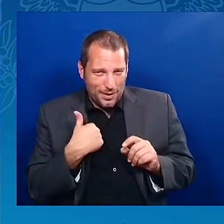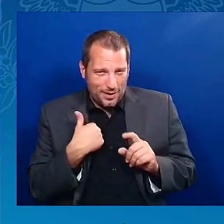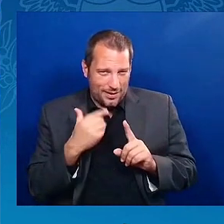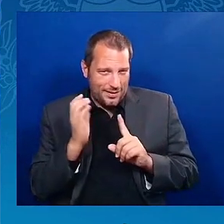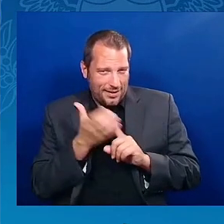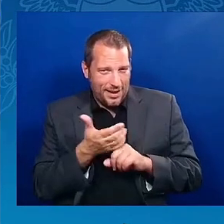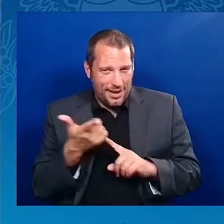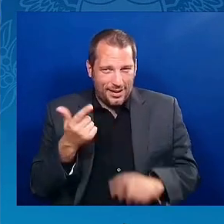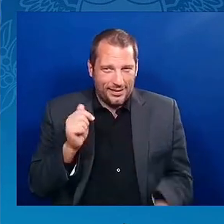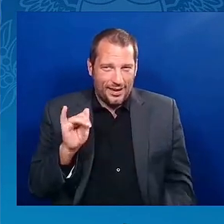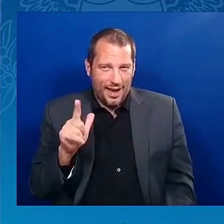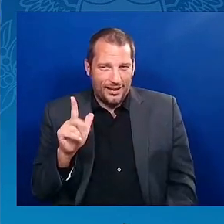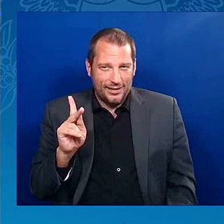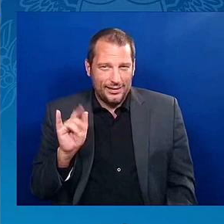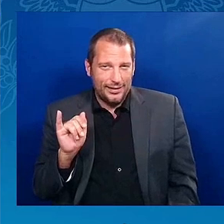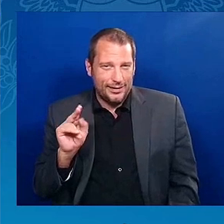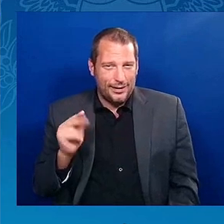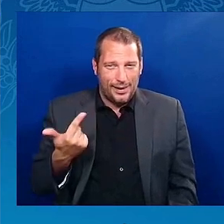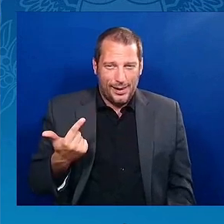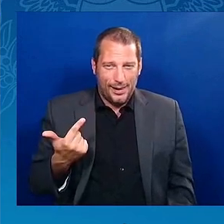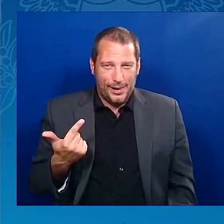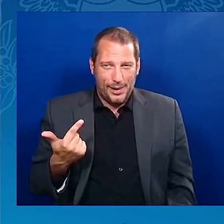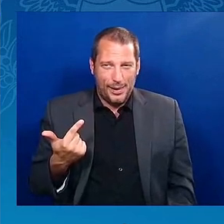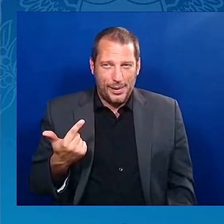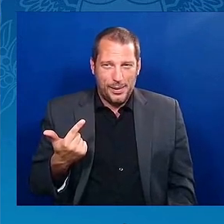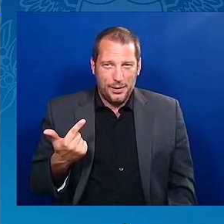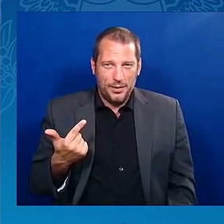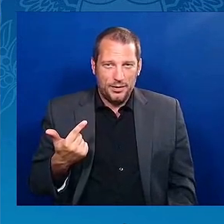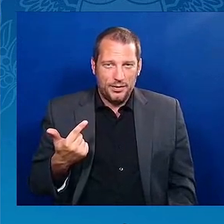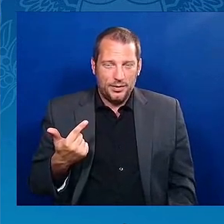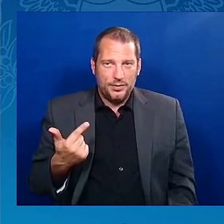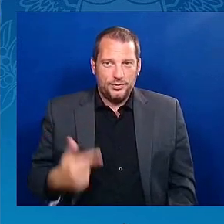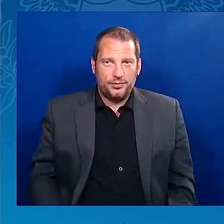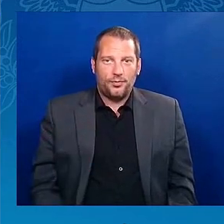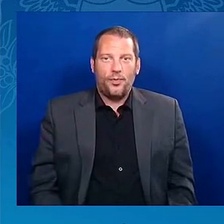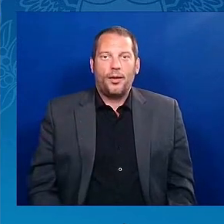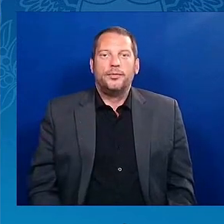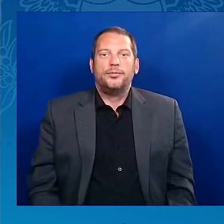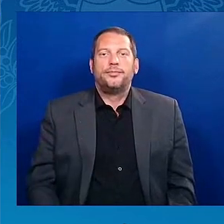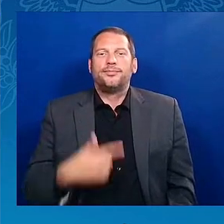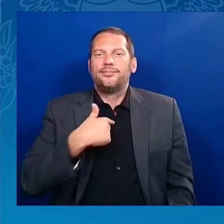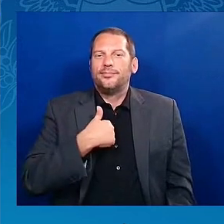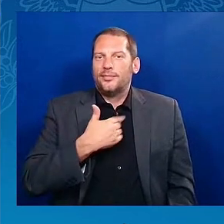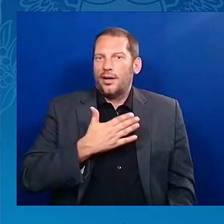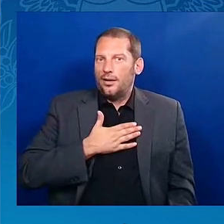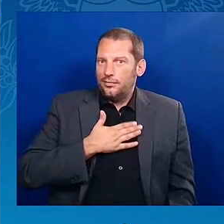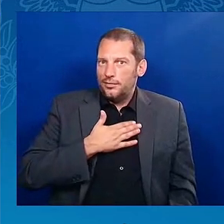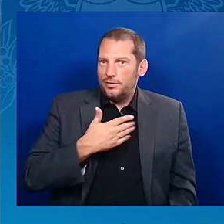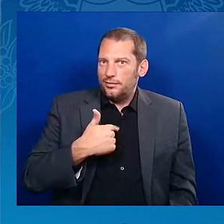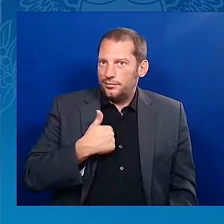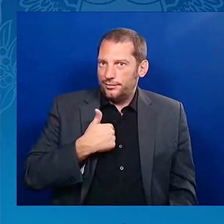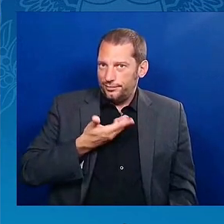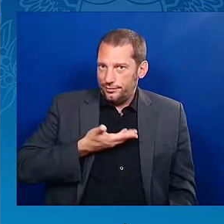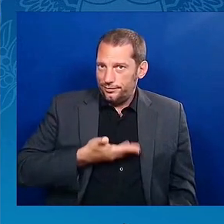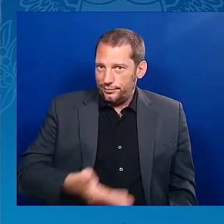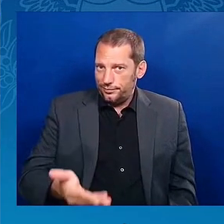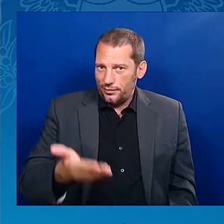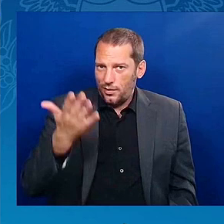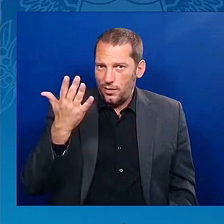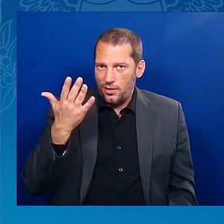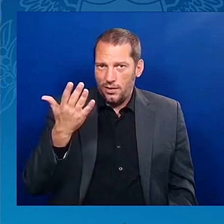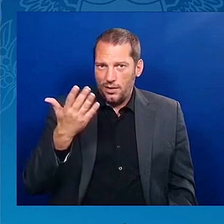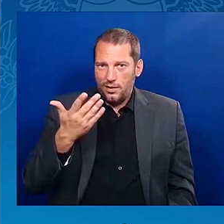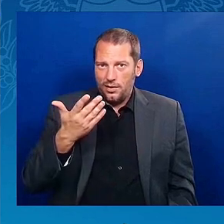Listen, I'm glad you asked me to do this, you know, because we've talked many times. so glad you've made the time to do it, Steve. Thank you.